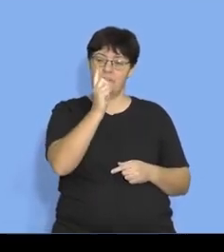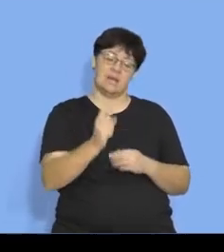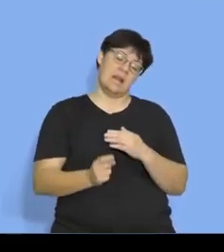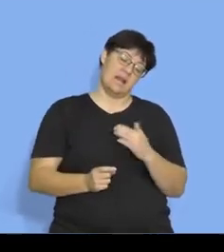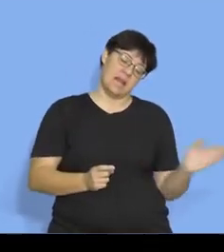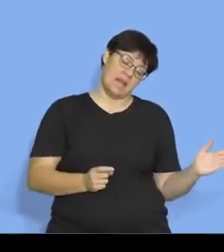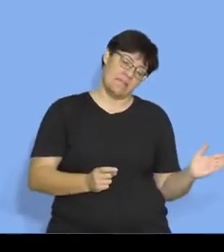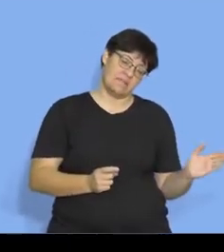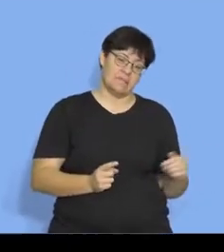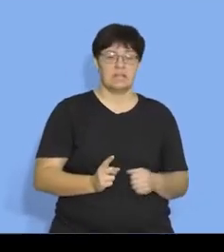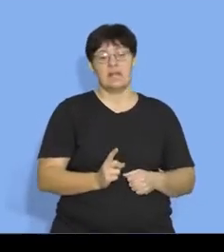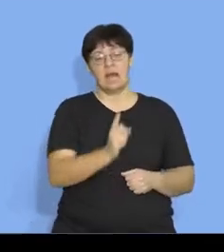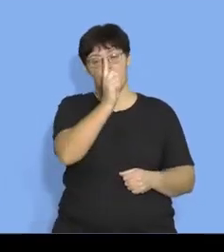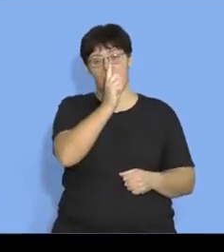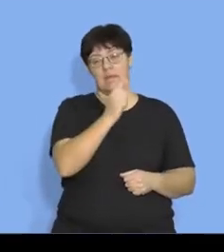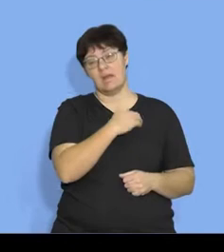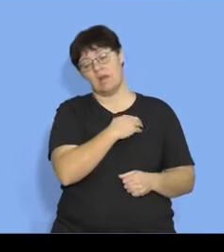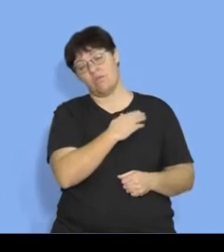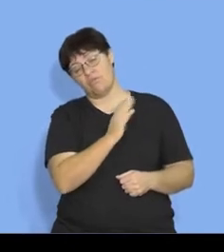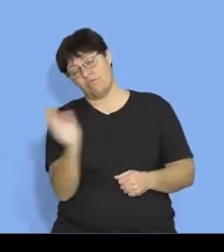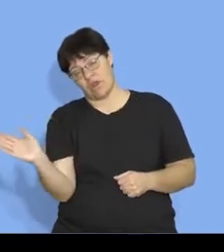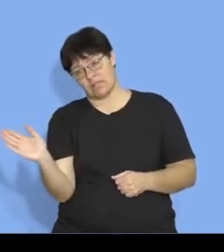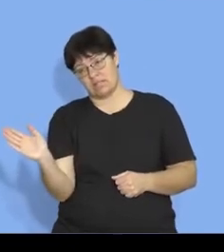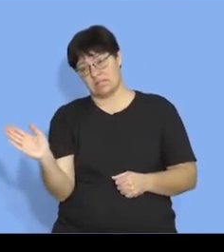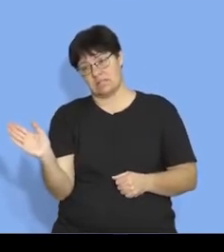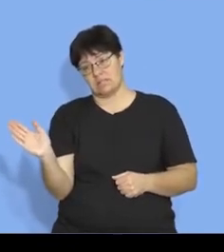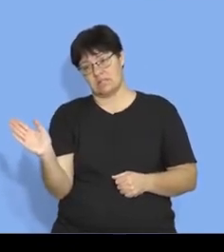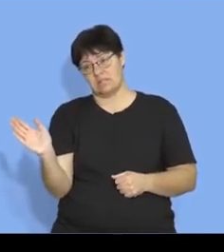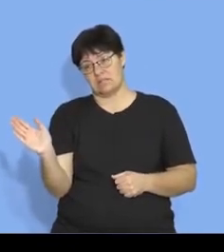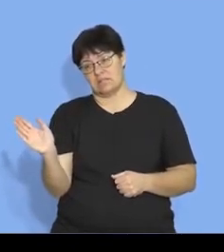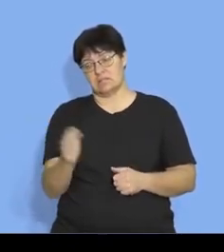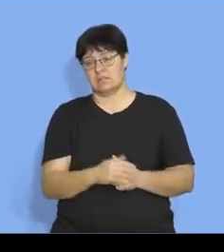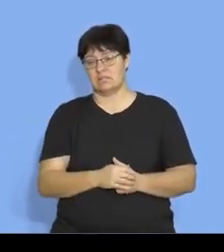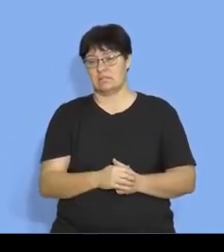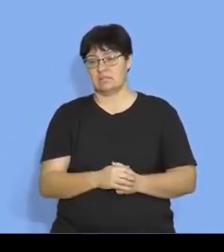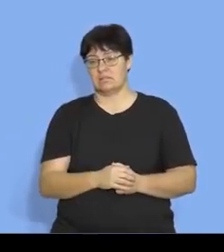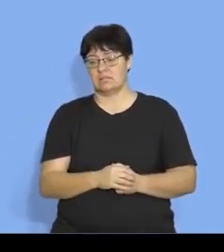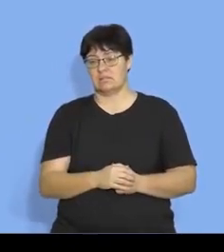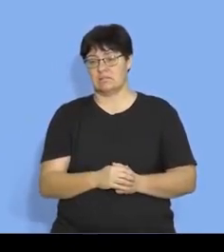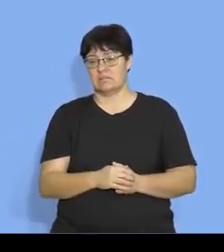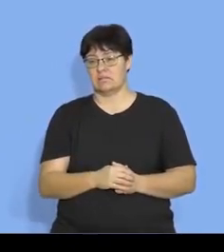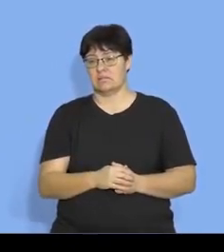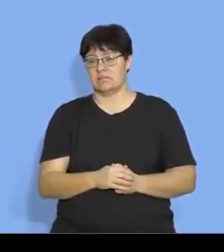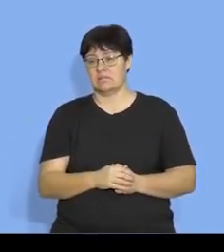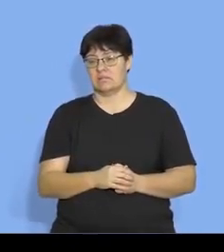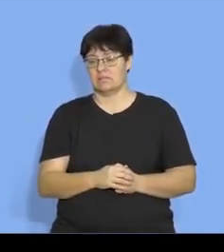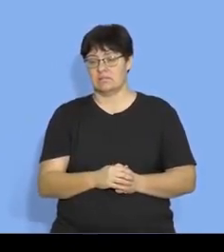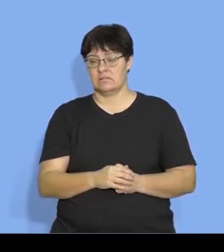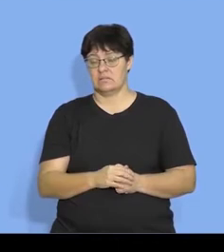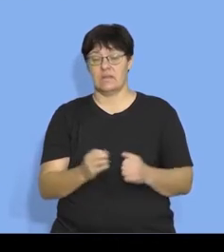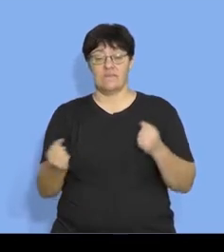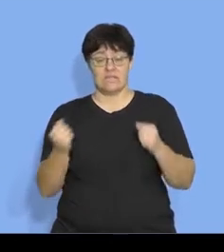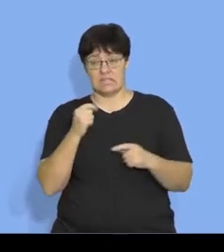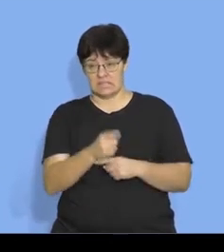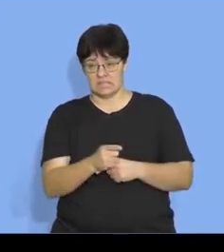to the left then she went up again and then she goes to the right and she gets here now according to the